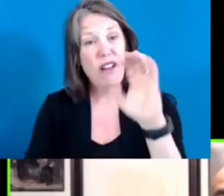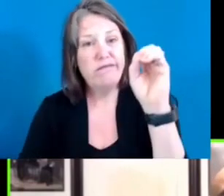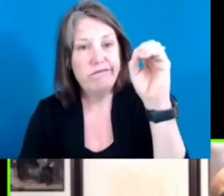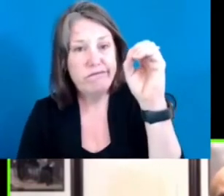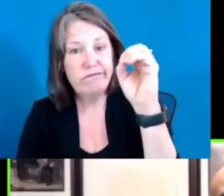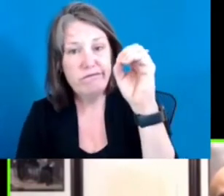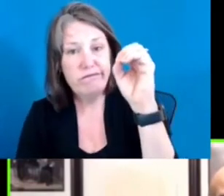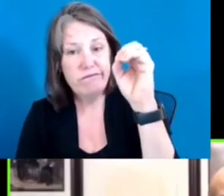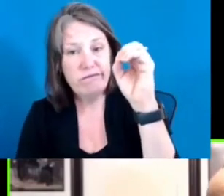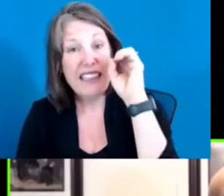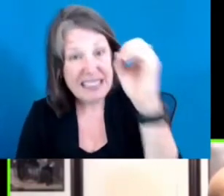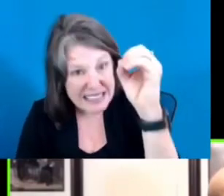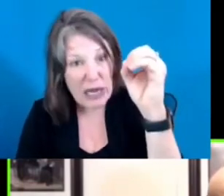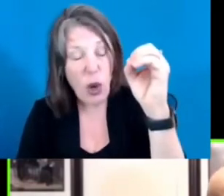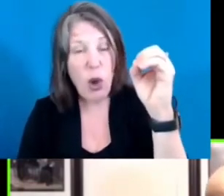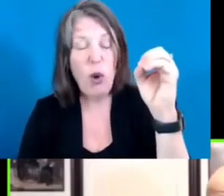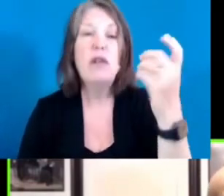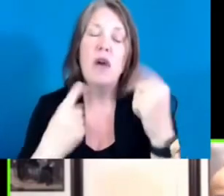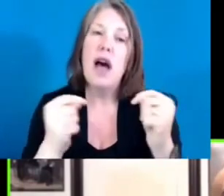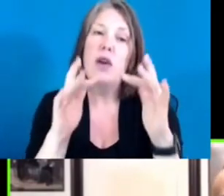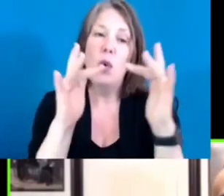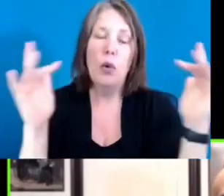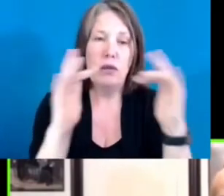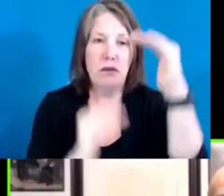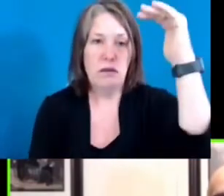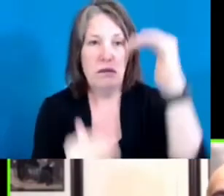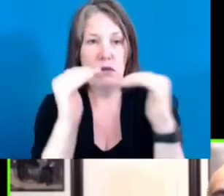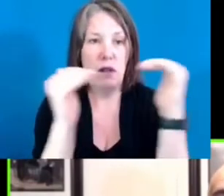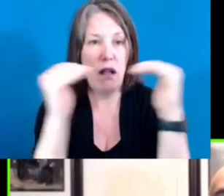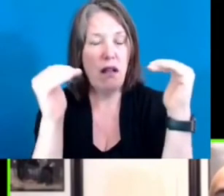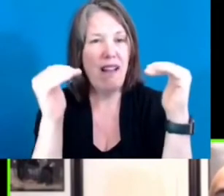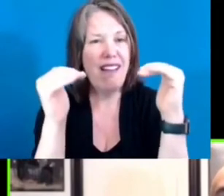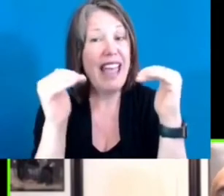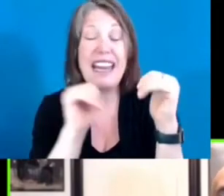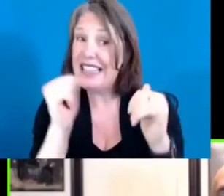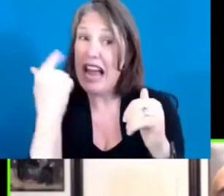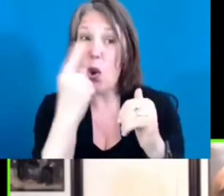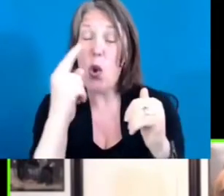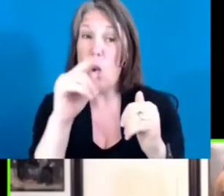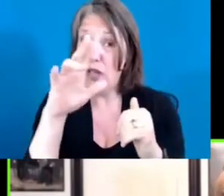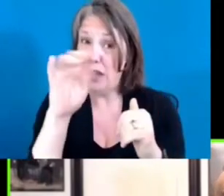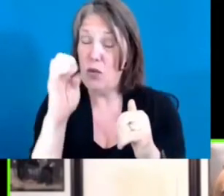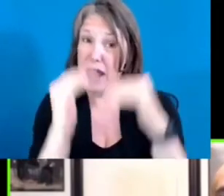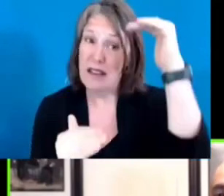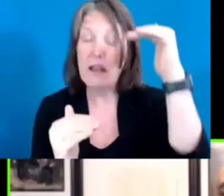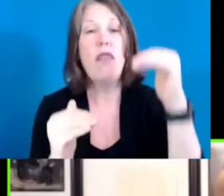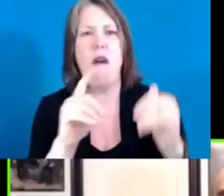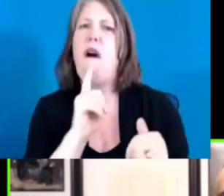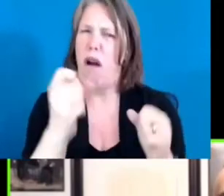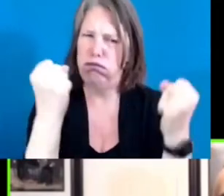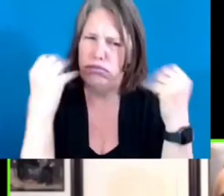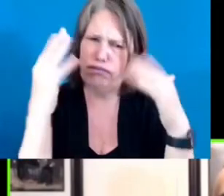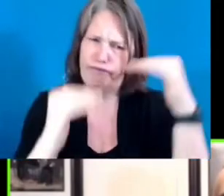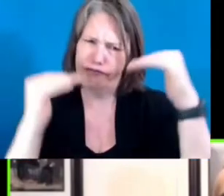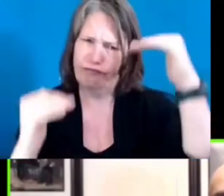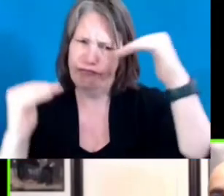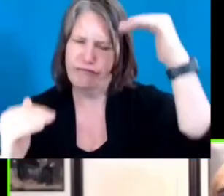are not simply racial disparities, though there are massive racial disparities. There are socioeconomic disparities all around the